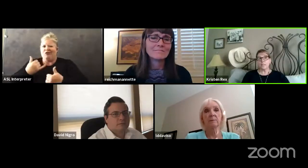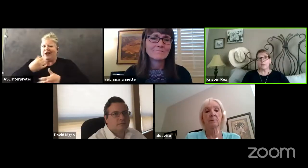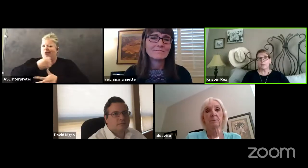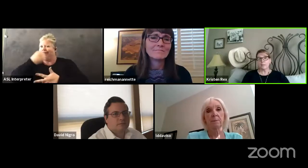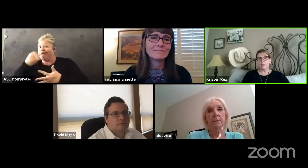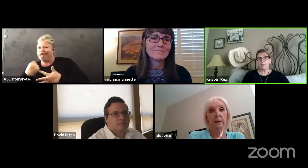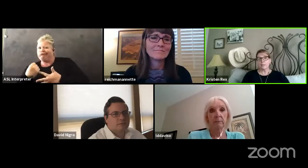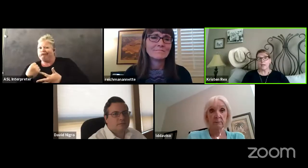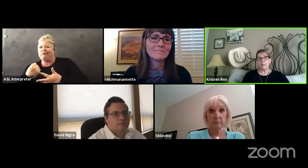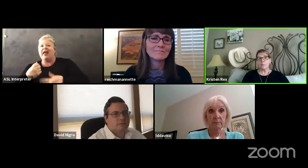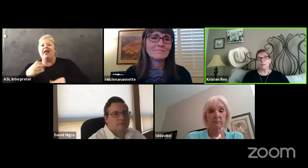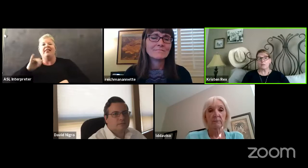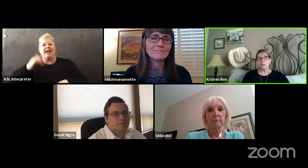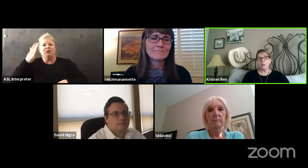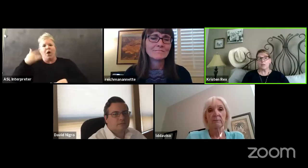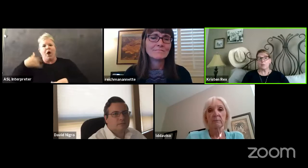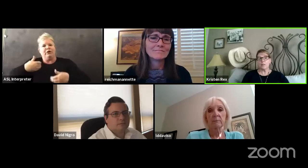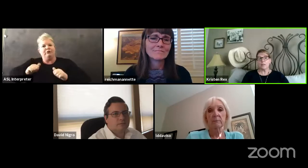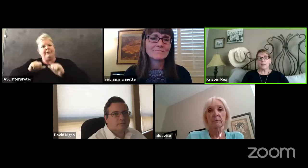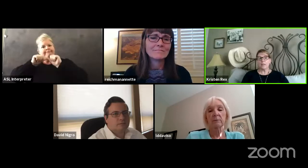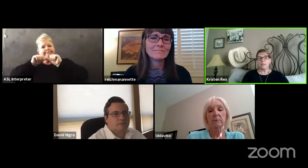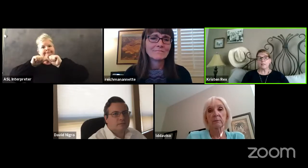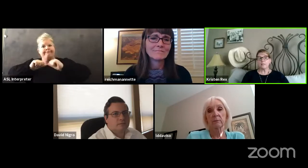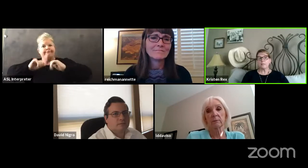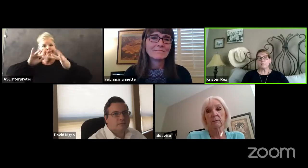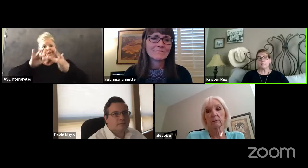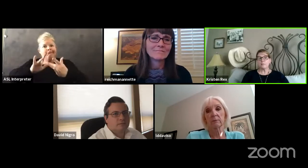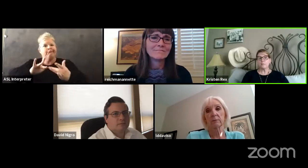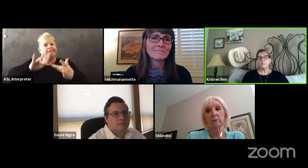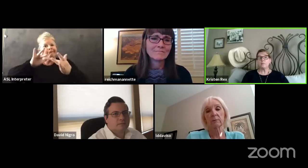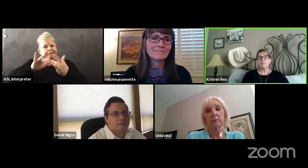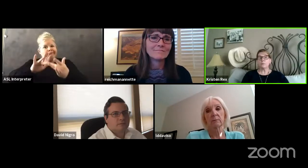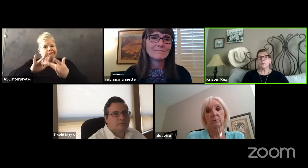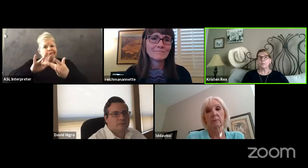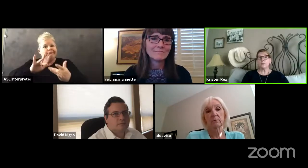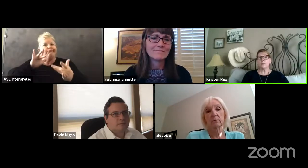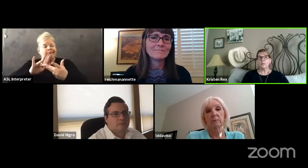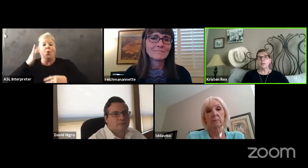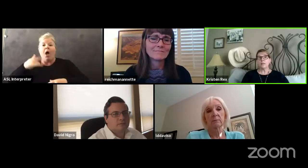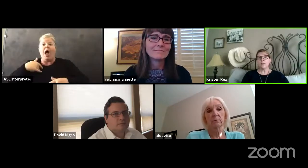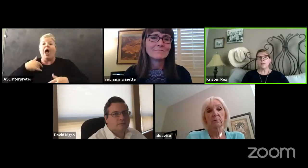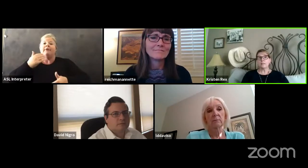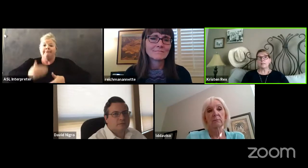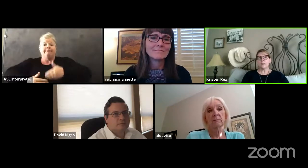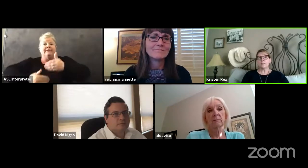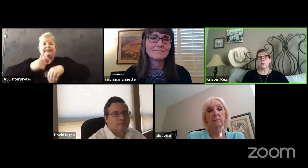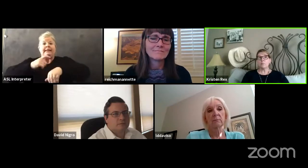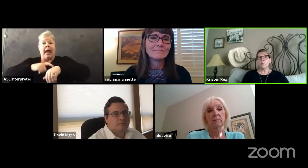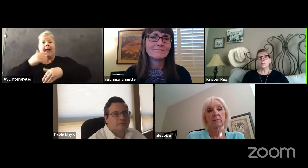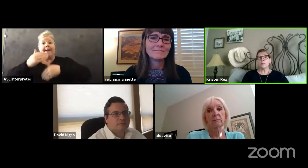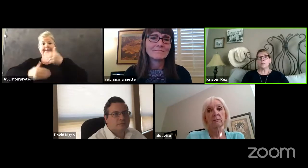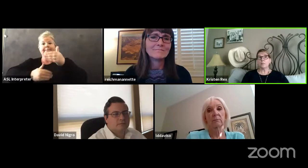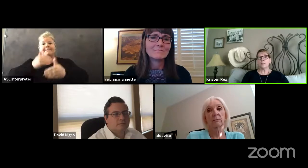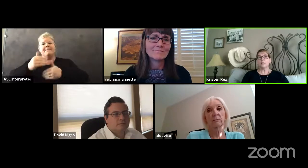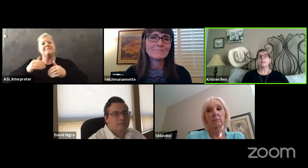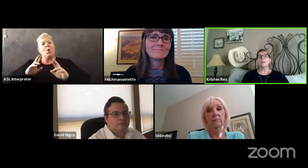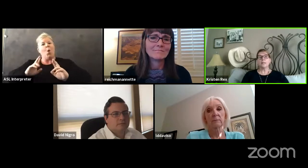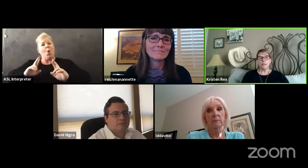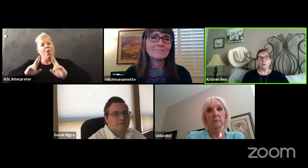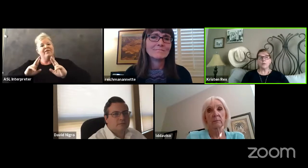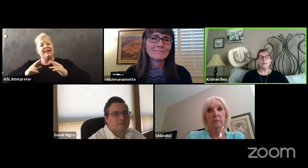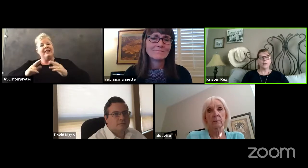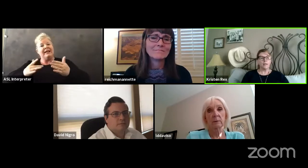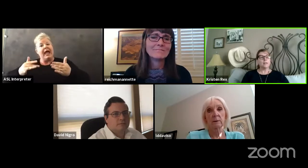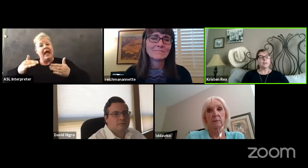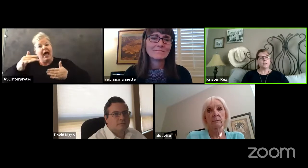try to keep circling back because we're hoping as, as we move through this, that at some point they're going to be like,